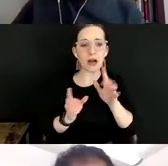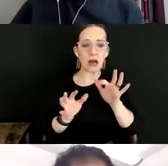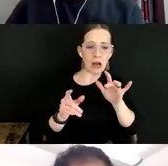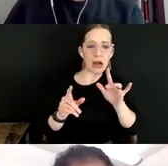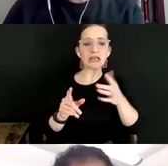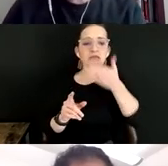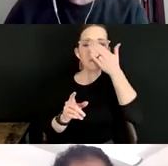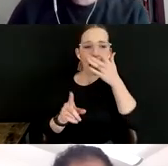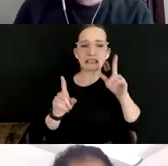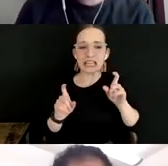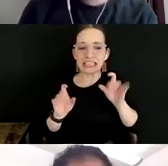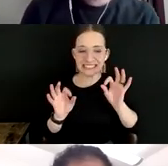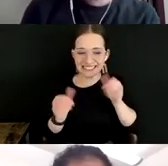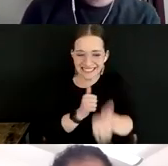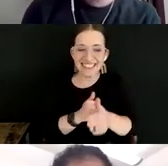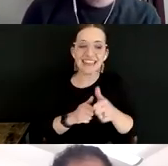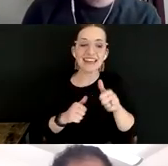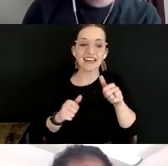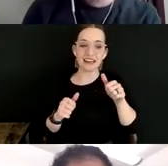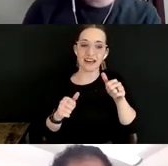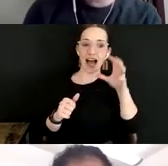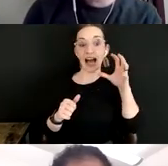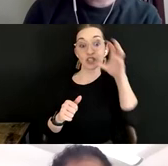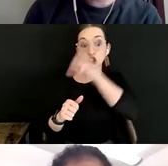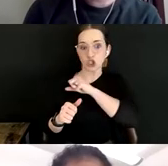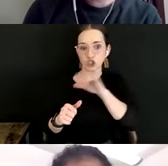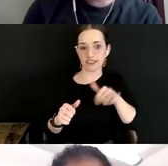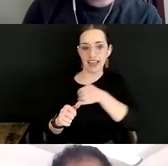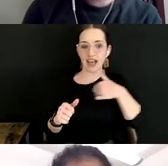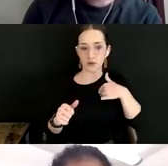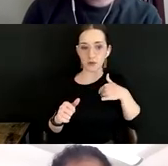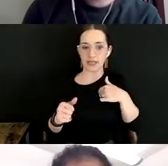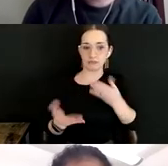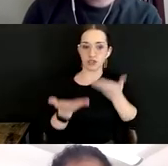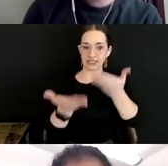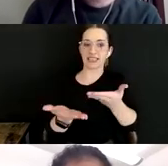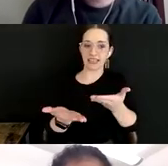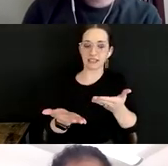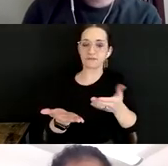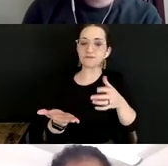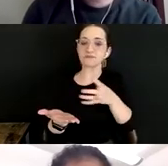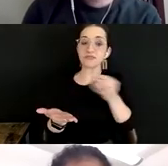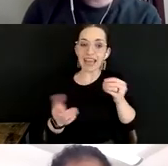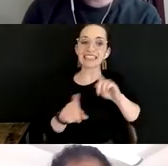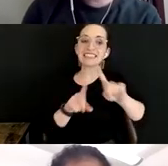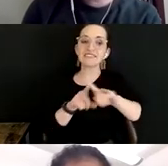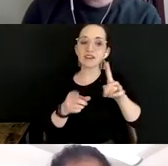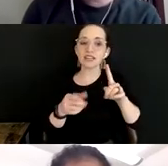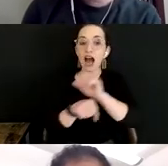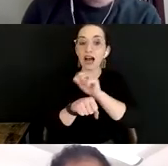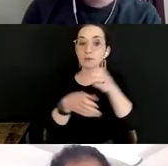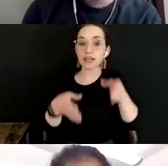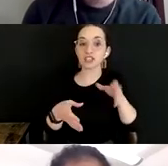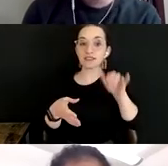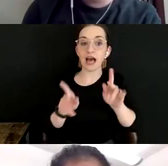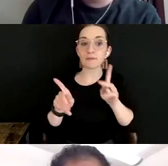on both the occupations that we presented to respondents in the survey and a number of occupations that folks wrote in. We know it's not